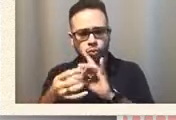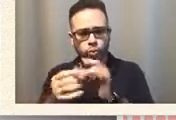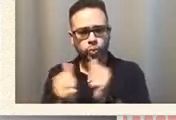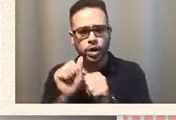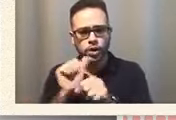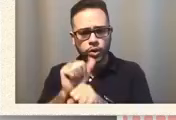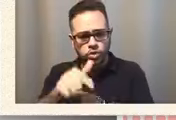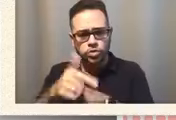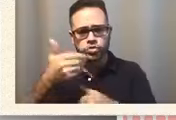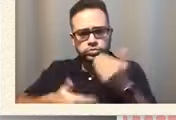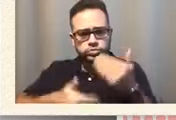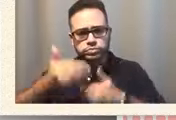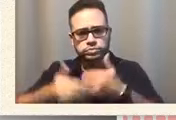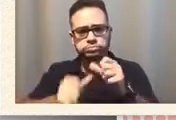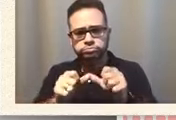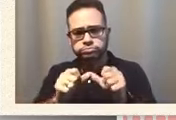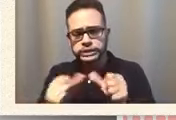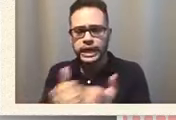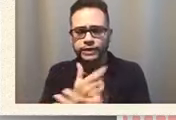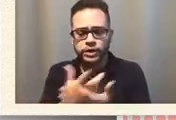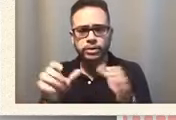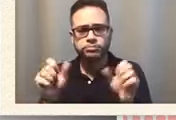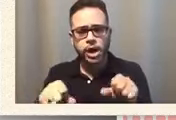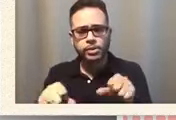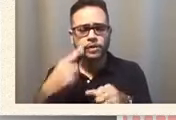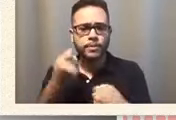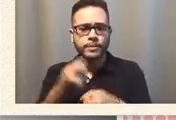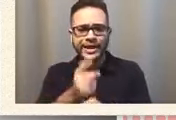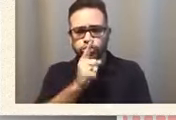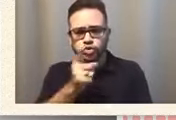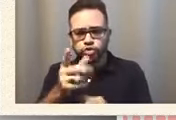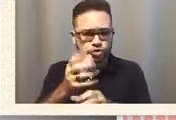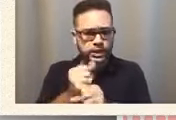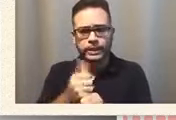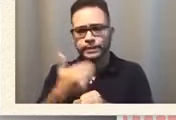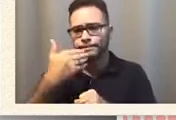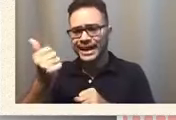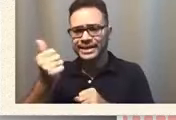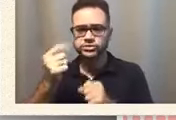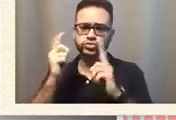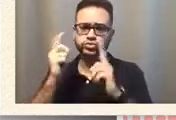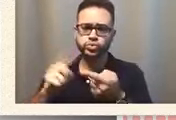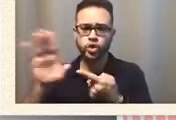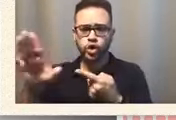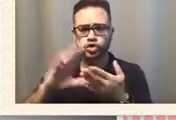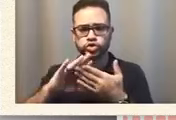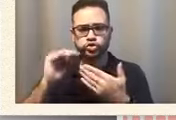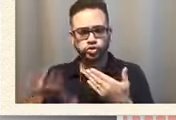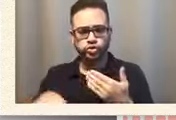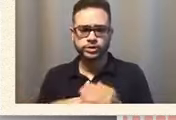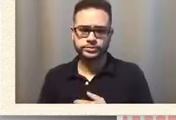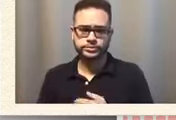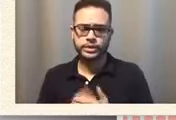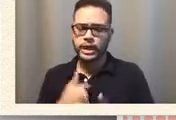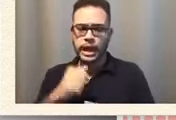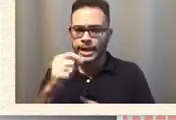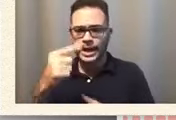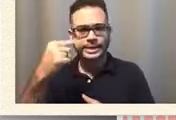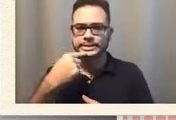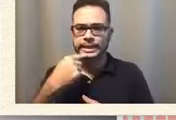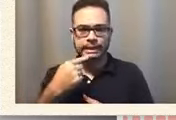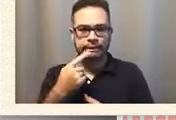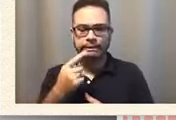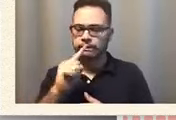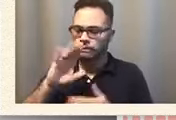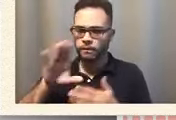everything possible to make sure she gives the best best to her students i'm not saying that all teachers